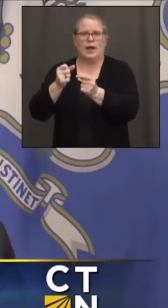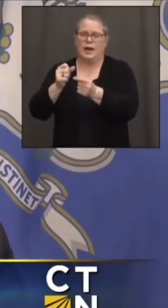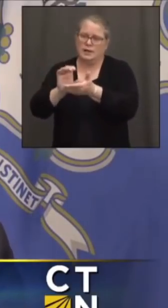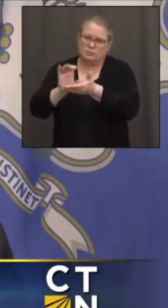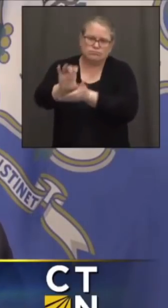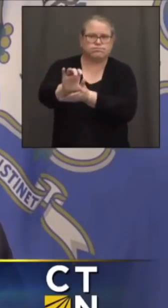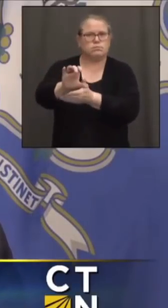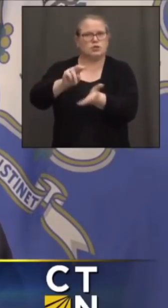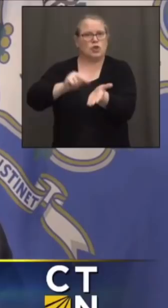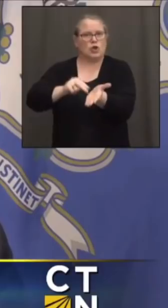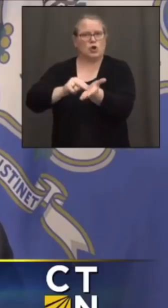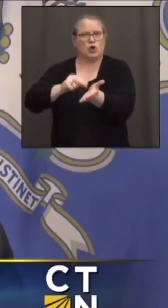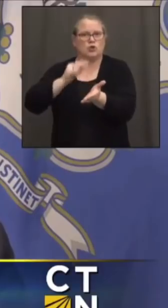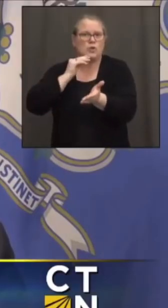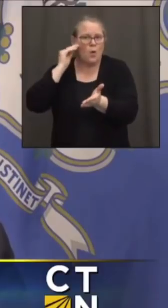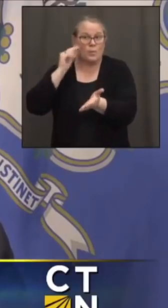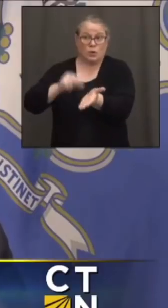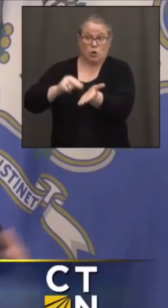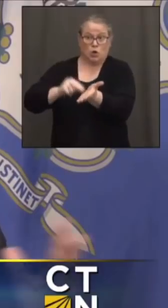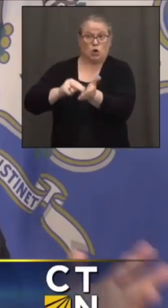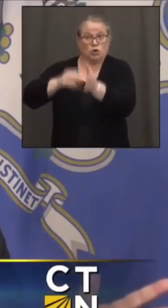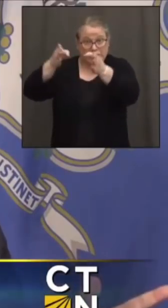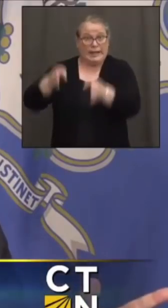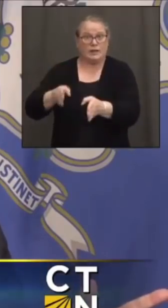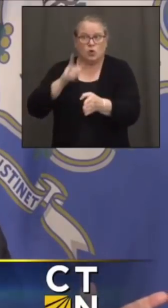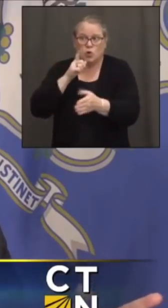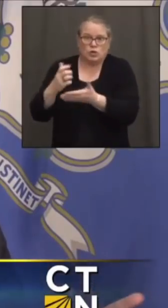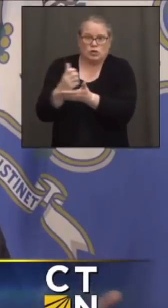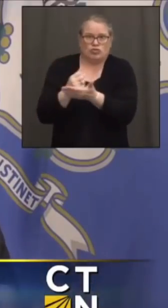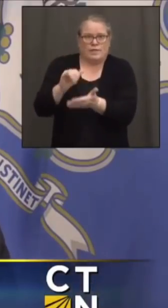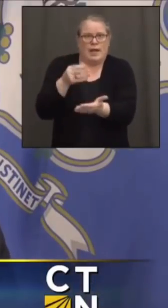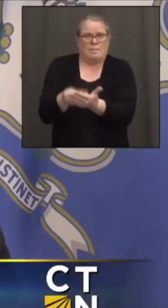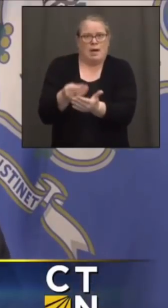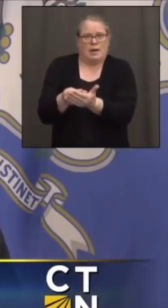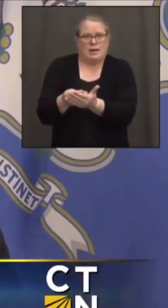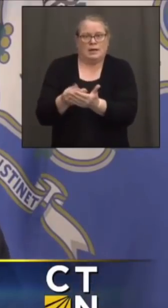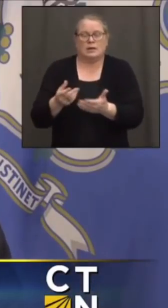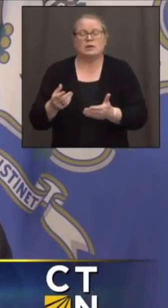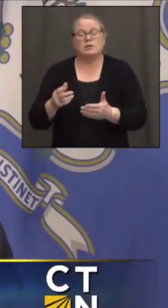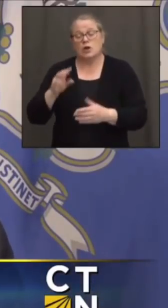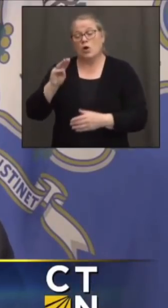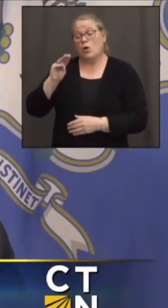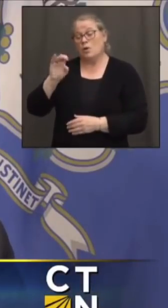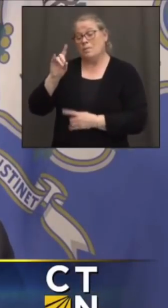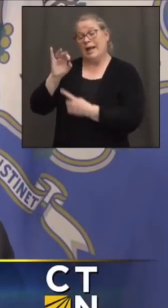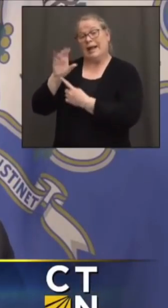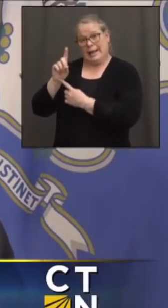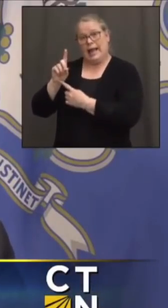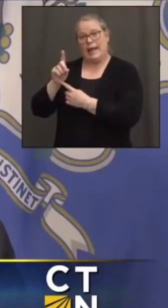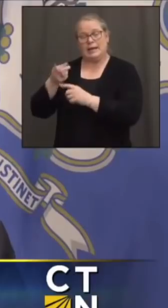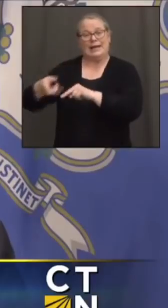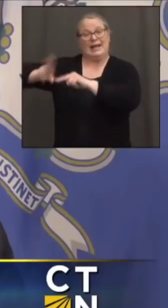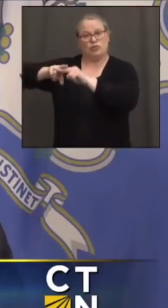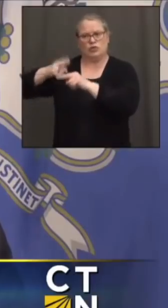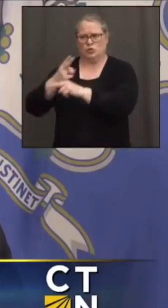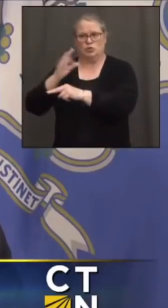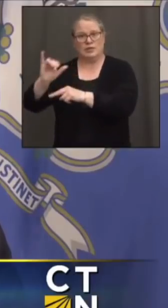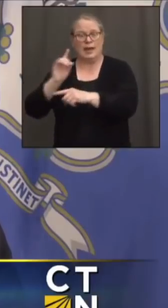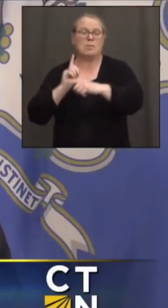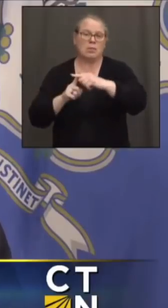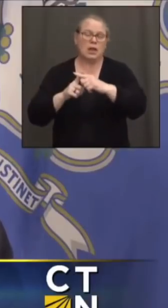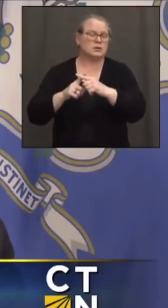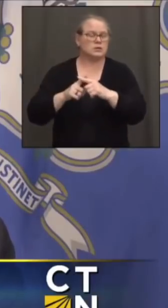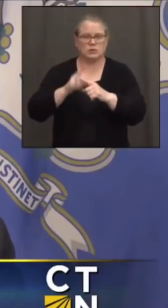the frontline workers who deserve it. So, yes, we're doing a lot with the Medicaid increase, also trying to get some monies right to the nurses